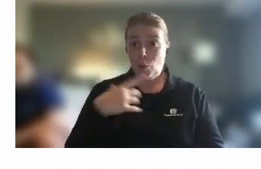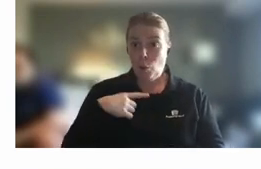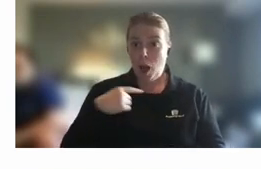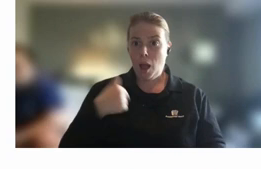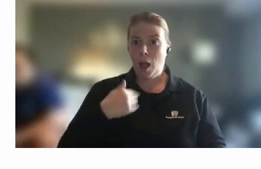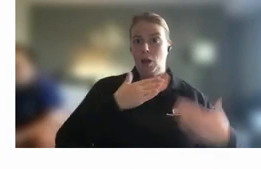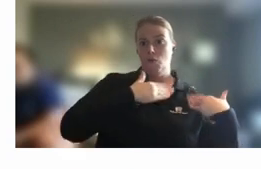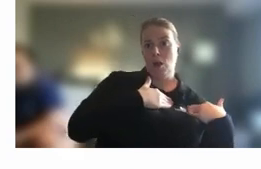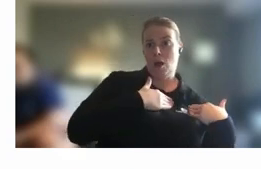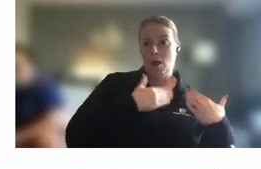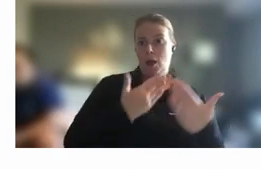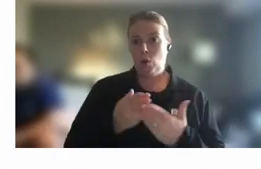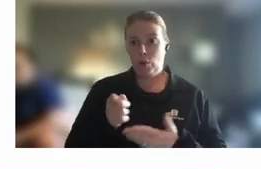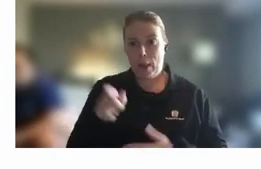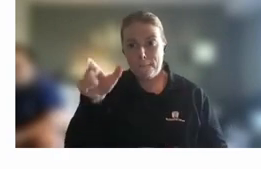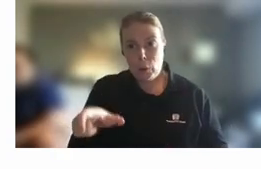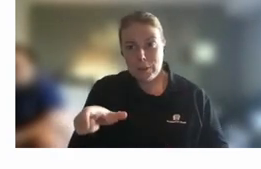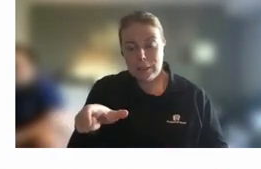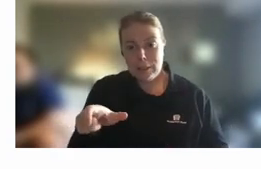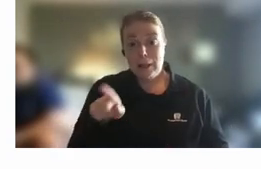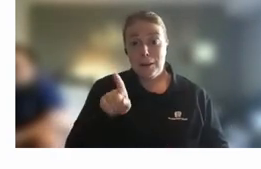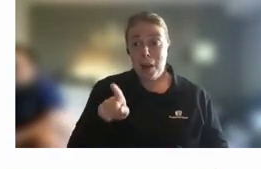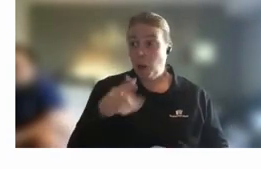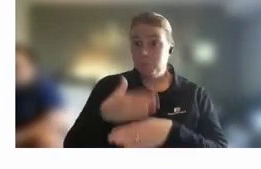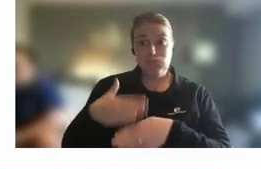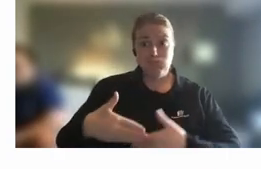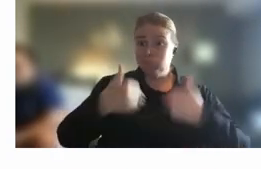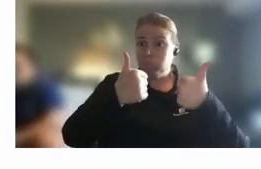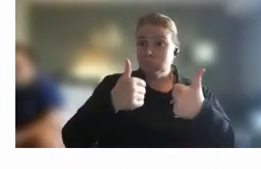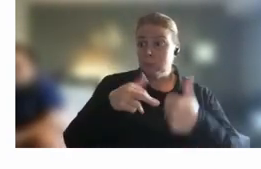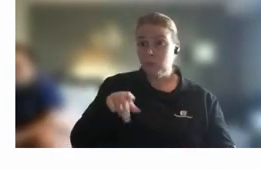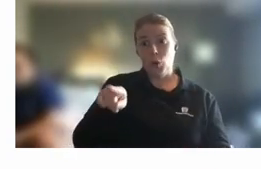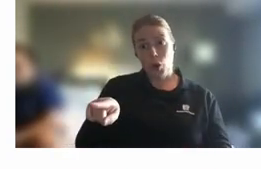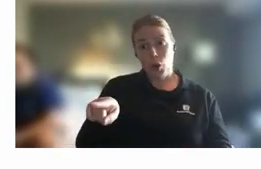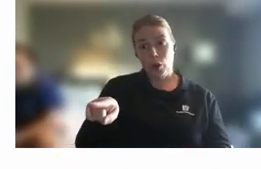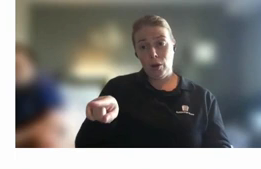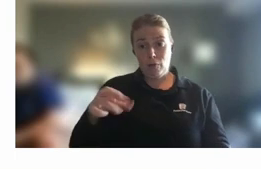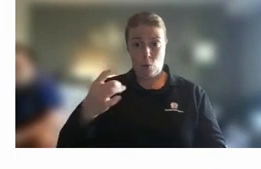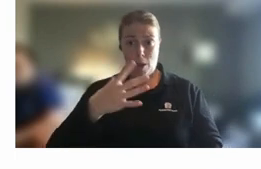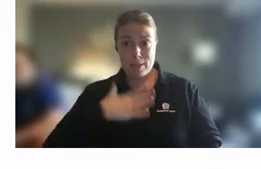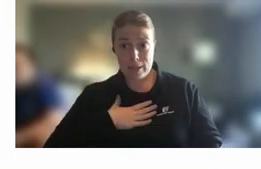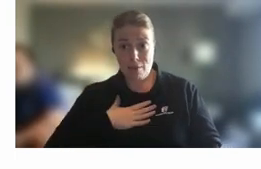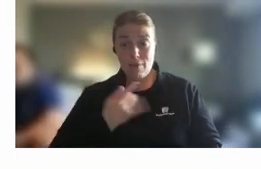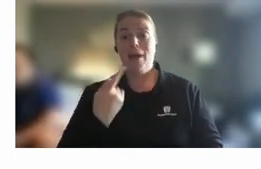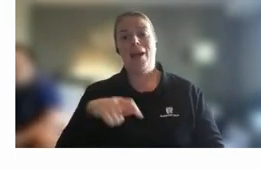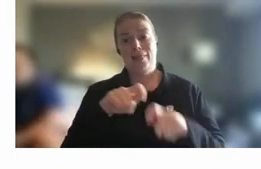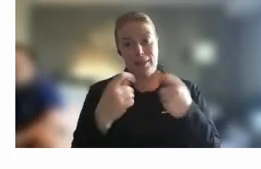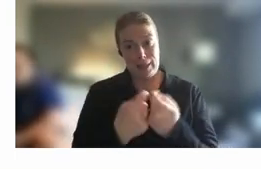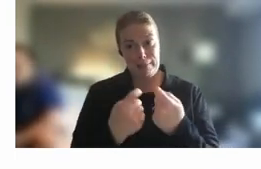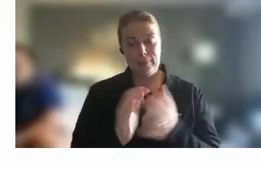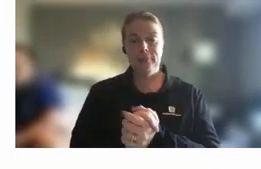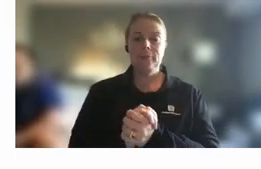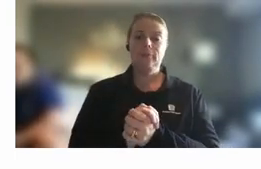her so much um but it's actually working really well for her uh for myself and for our team um